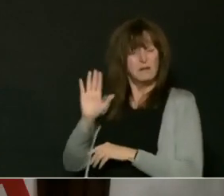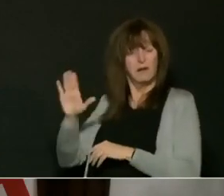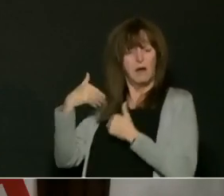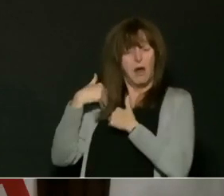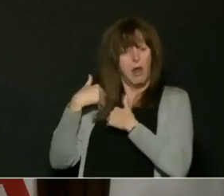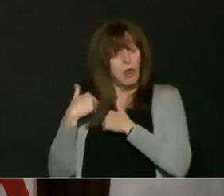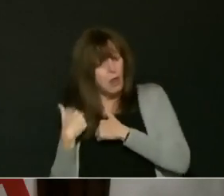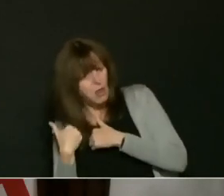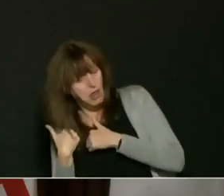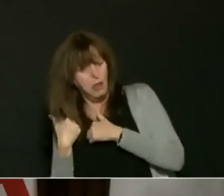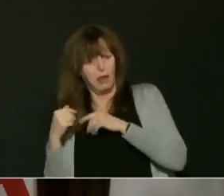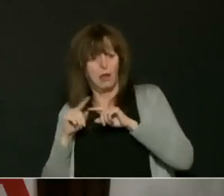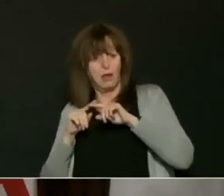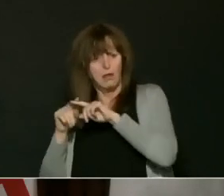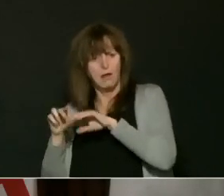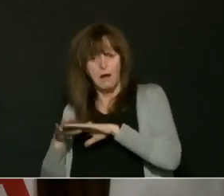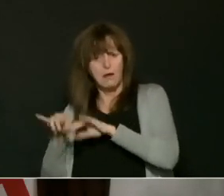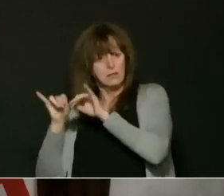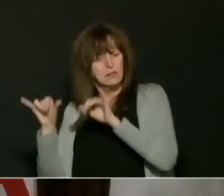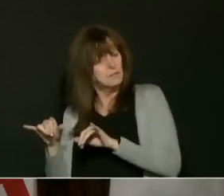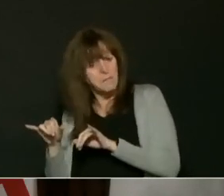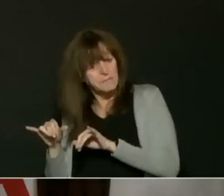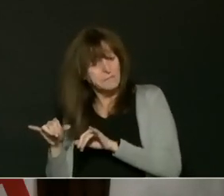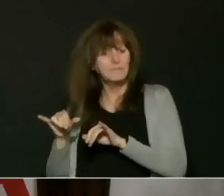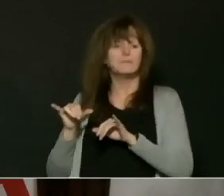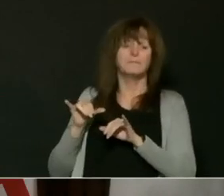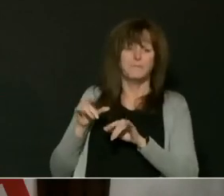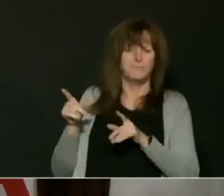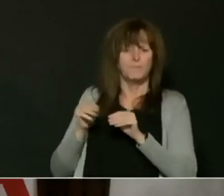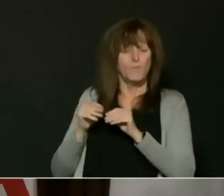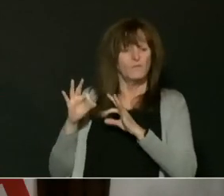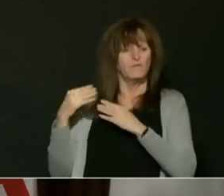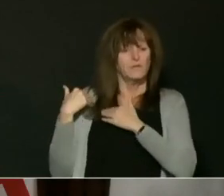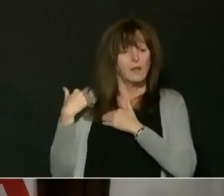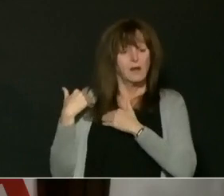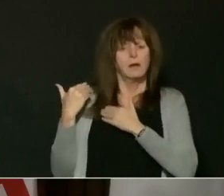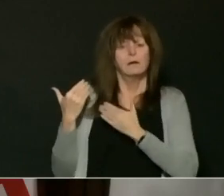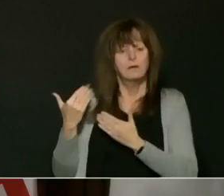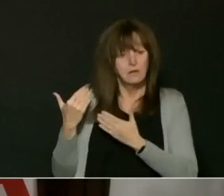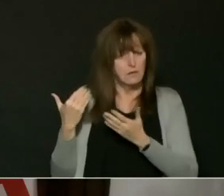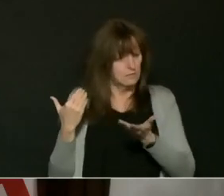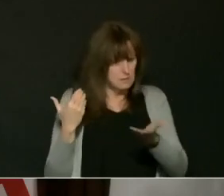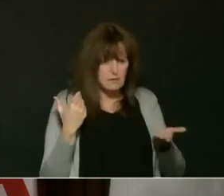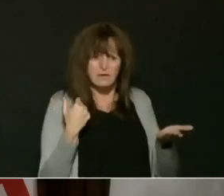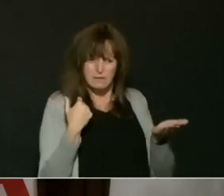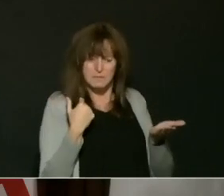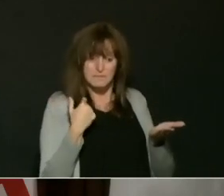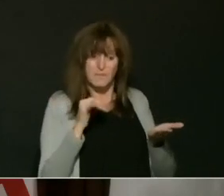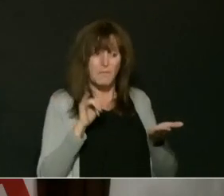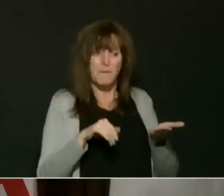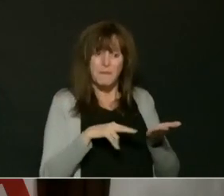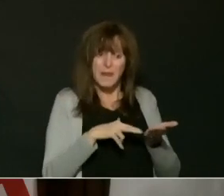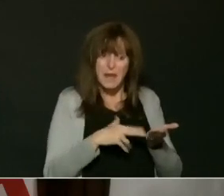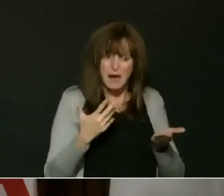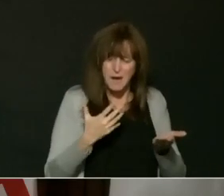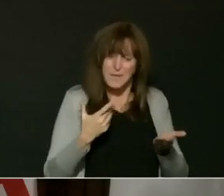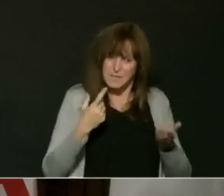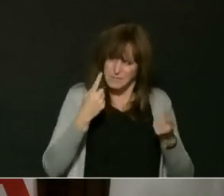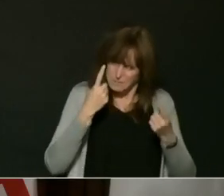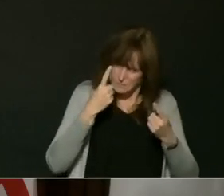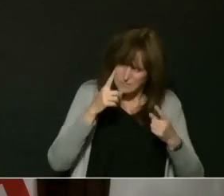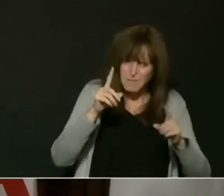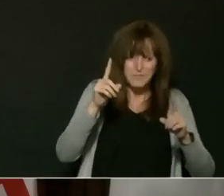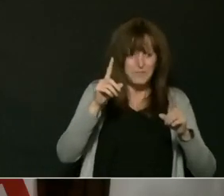While the risk remains, this commitment has paid off and means that we can continue to ease some of the public